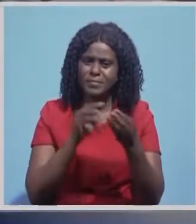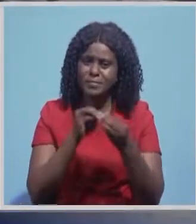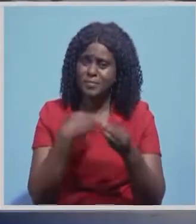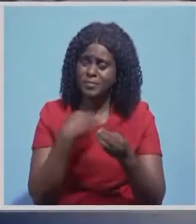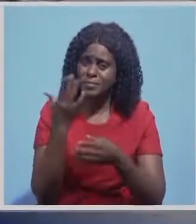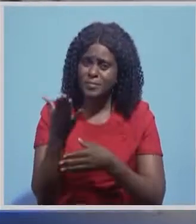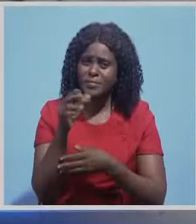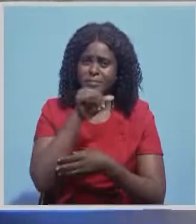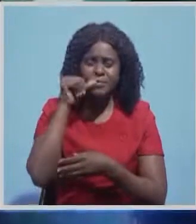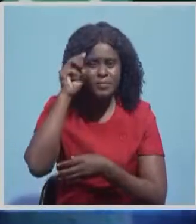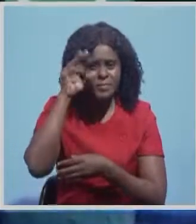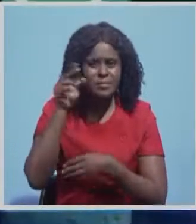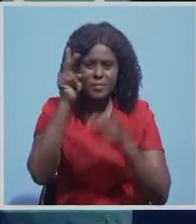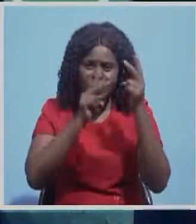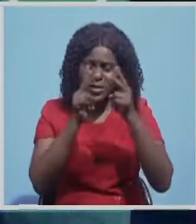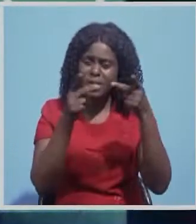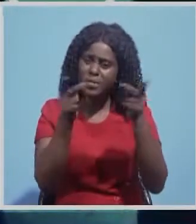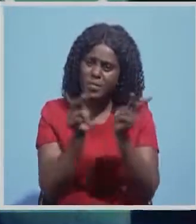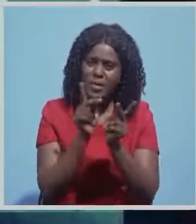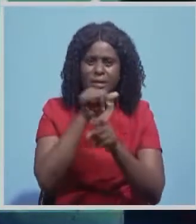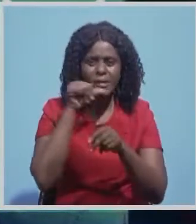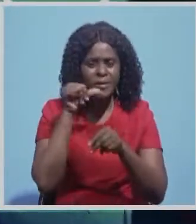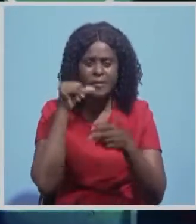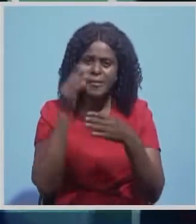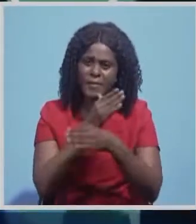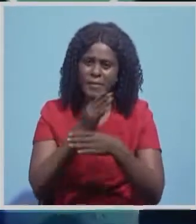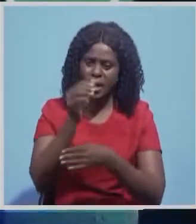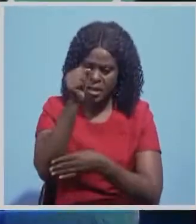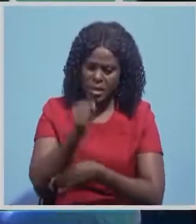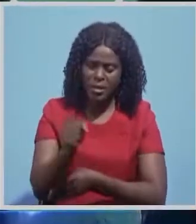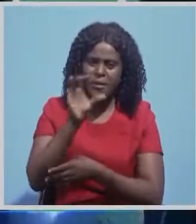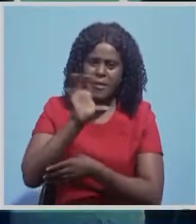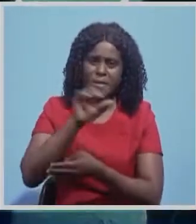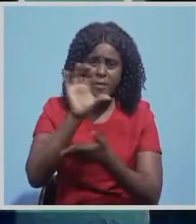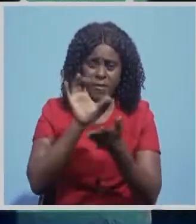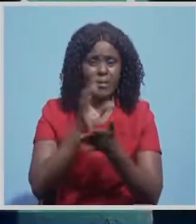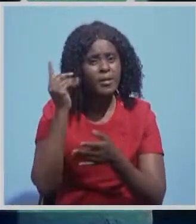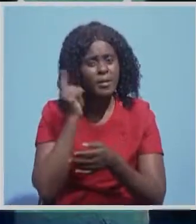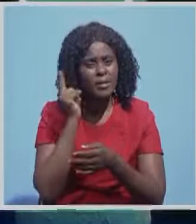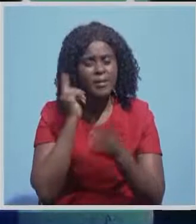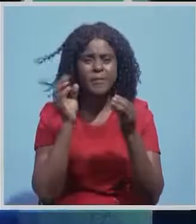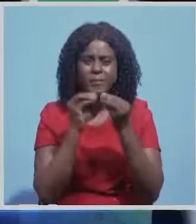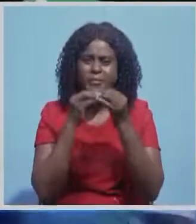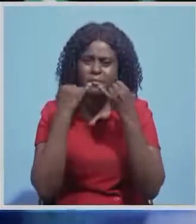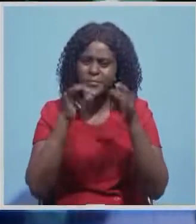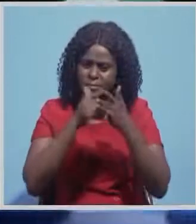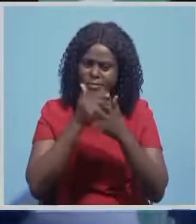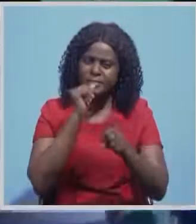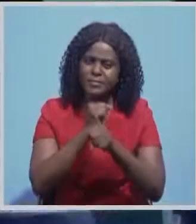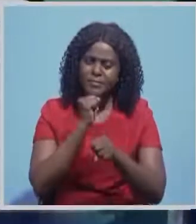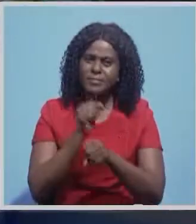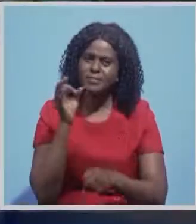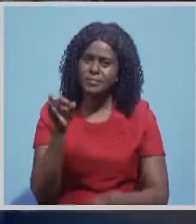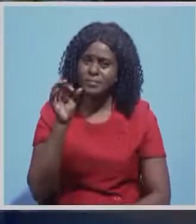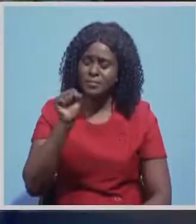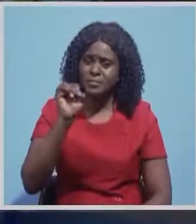Minister Michael Katambo has visited selected agro-dealers in Choma District, Southern Province, to get first-hand information on the performance of the Farmer Import Support